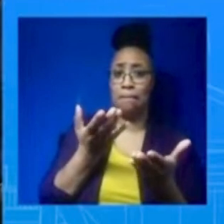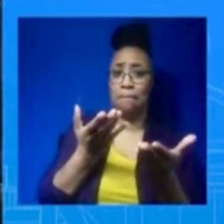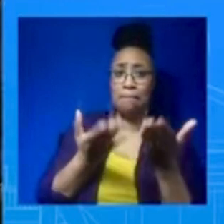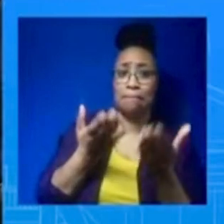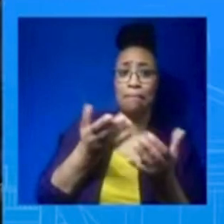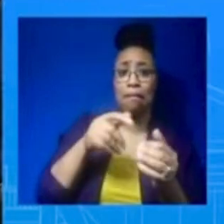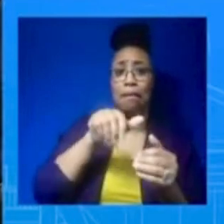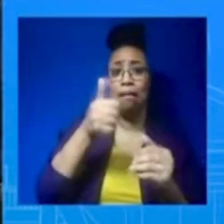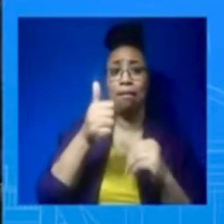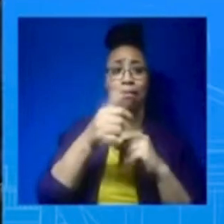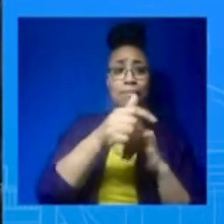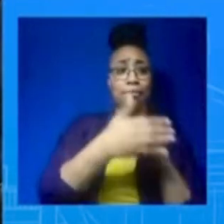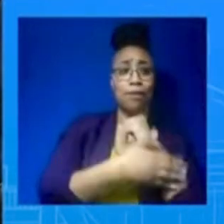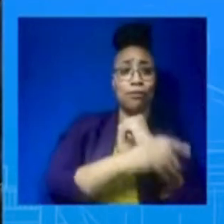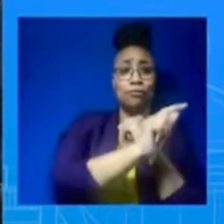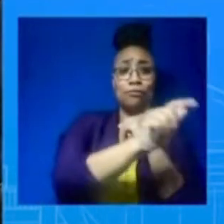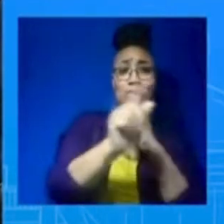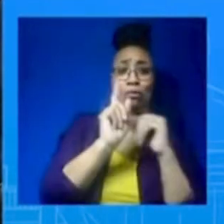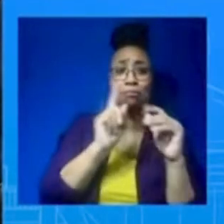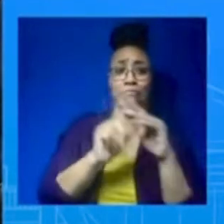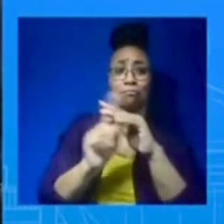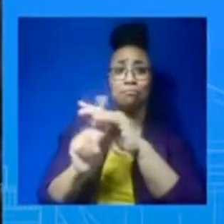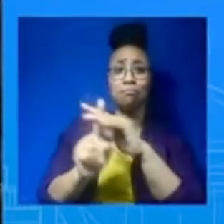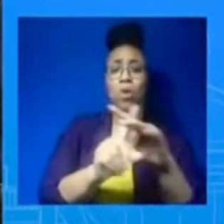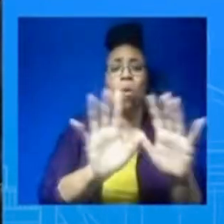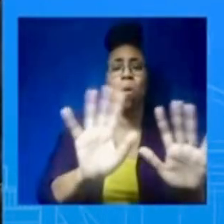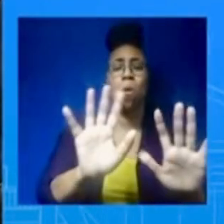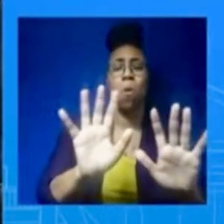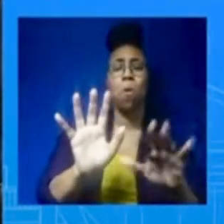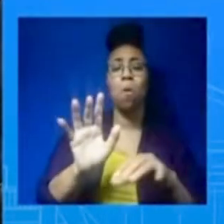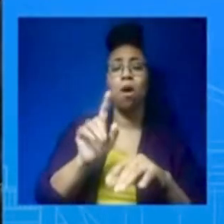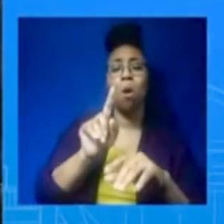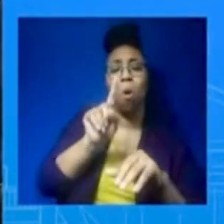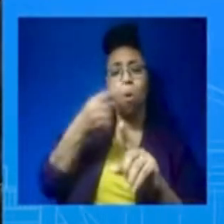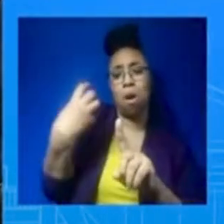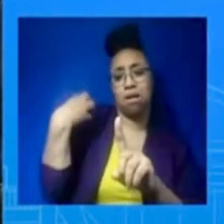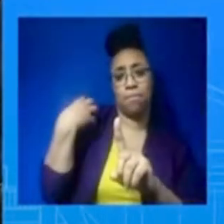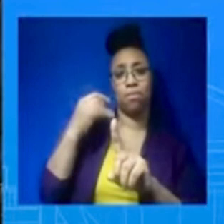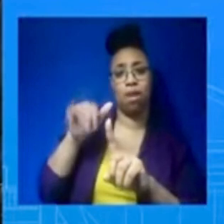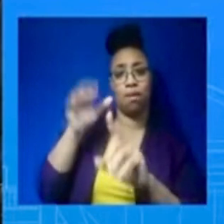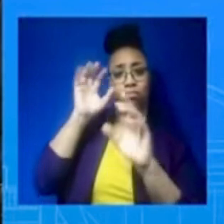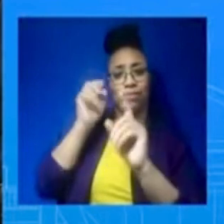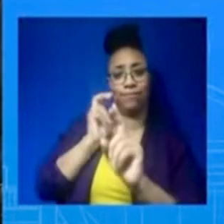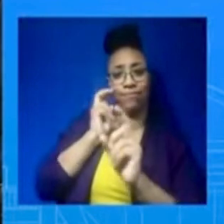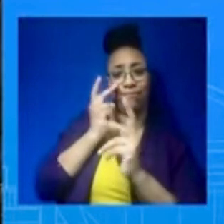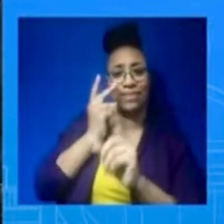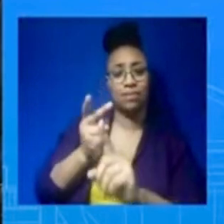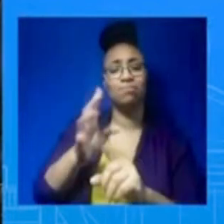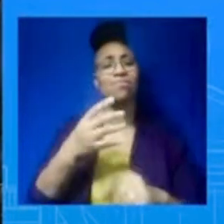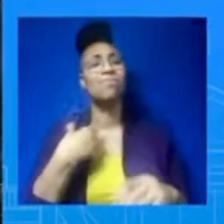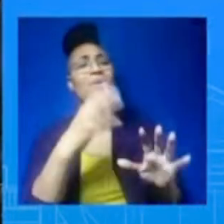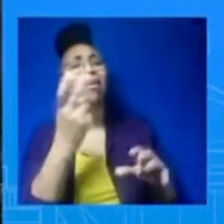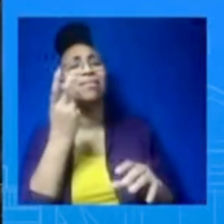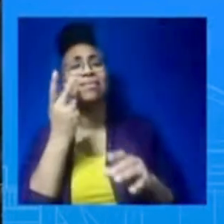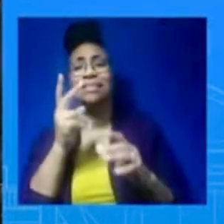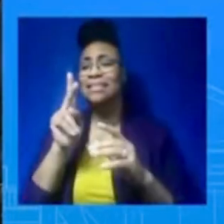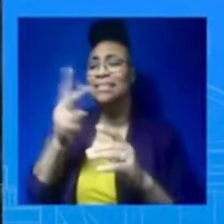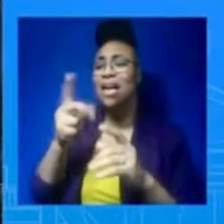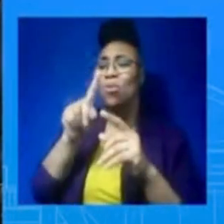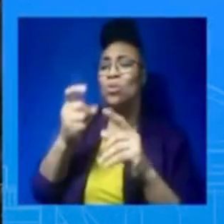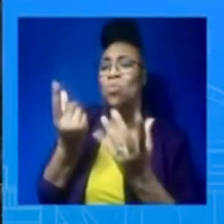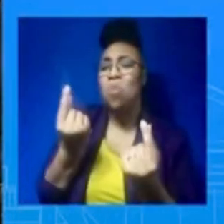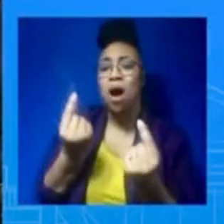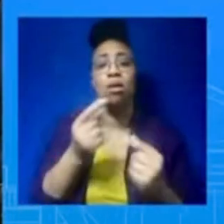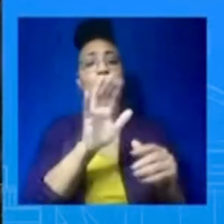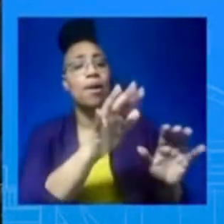detect and shoot down these three objects, the President said yesterday was because they adjusted the Correct. Yeah. So what were you doing